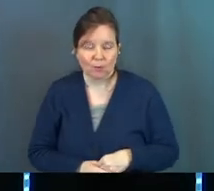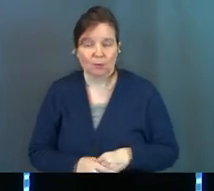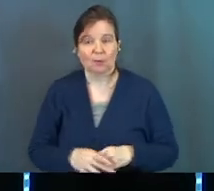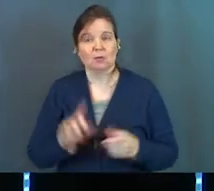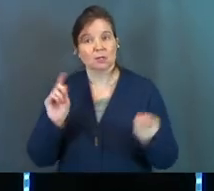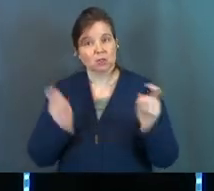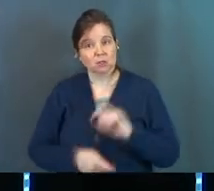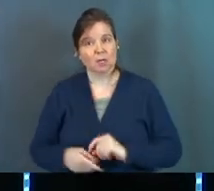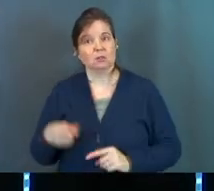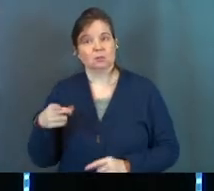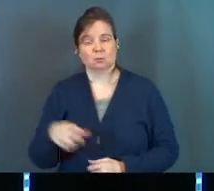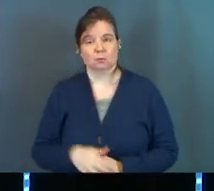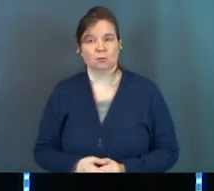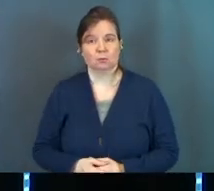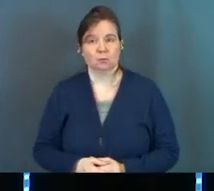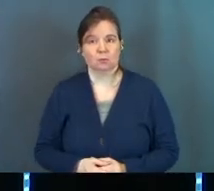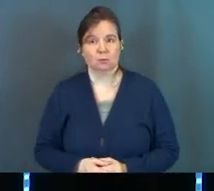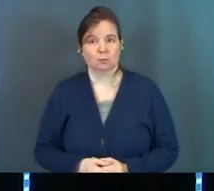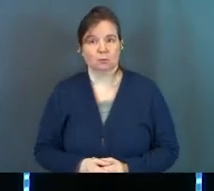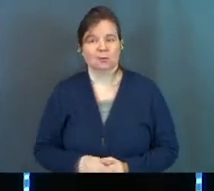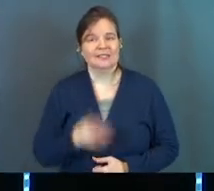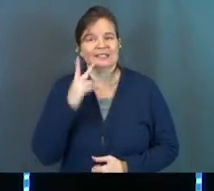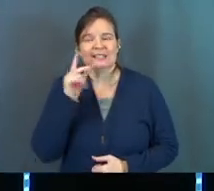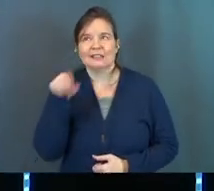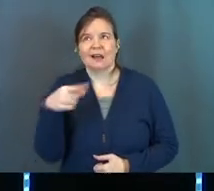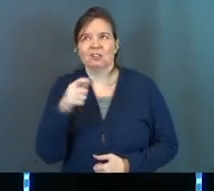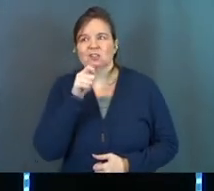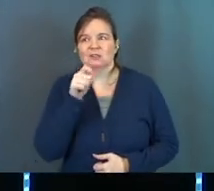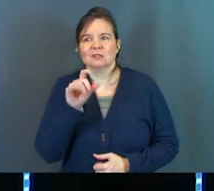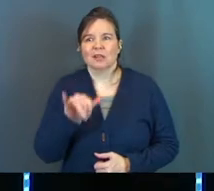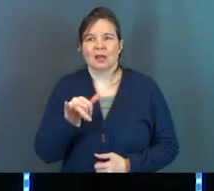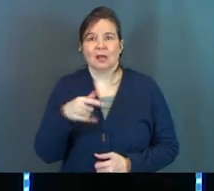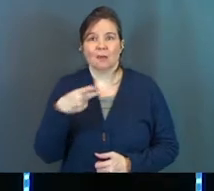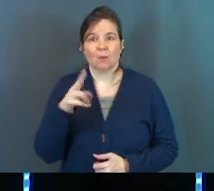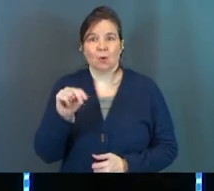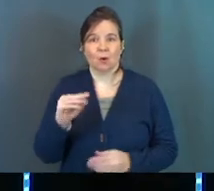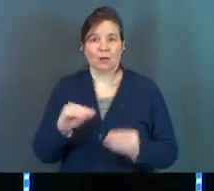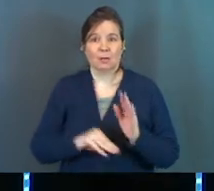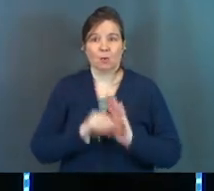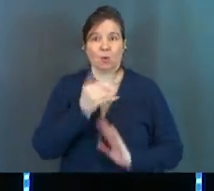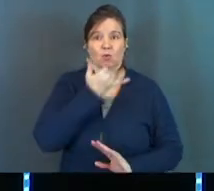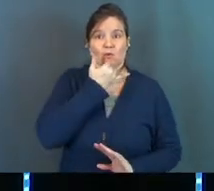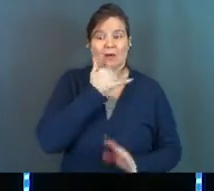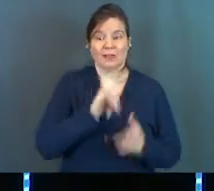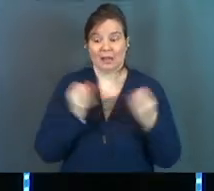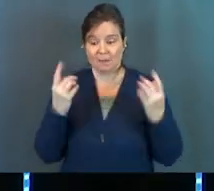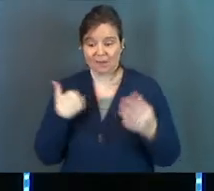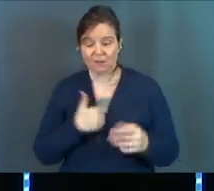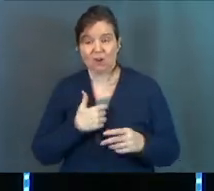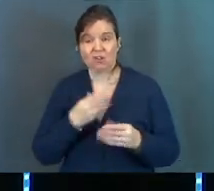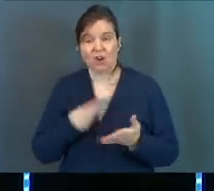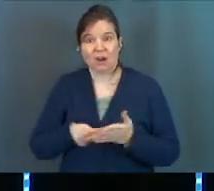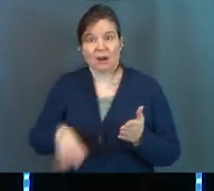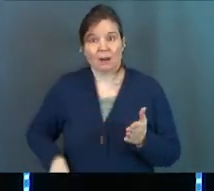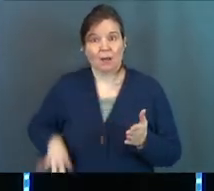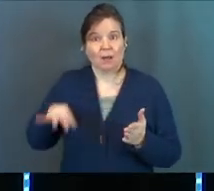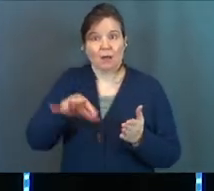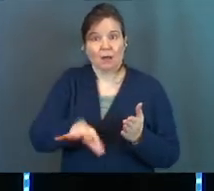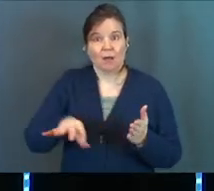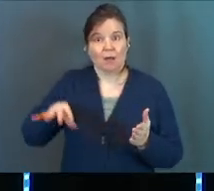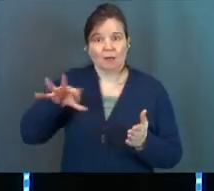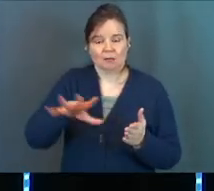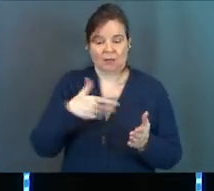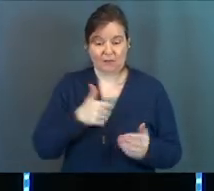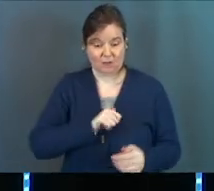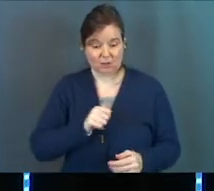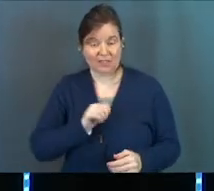It changes you. See, it's not just that pornography is morally wrong. It's that many of us are giving money to it and we find